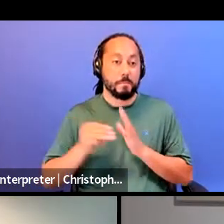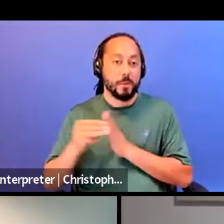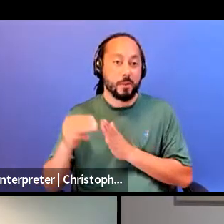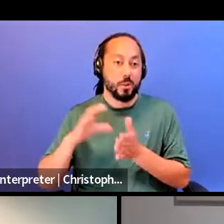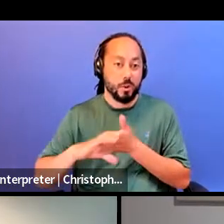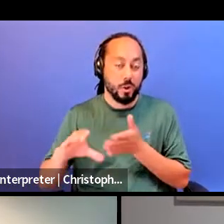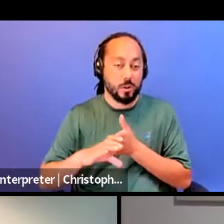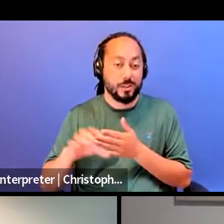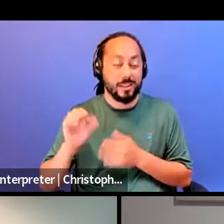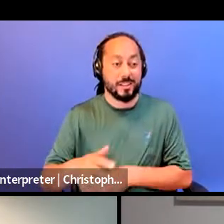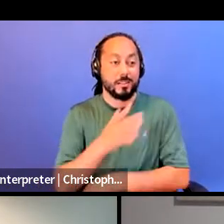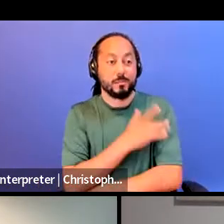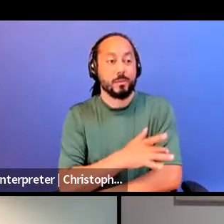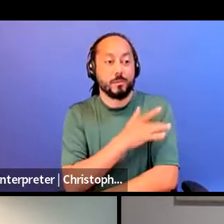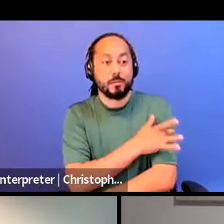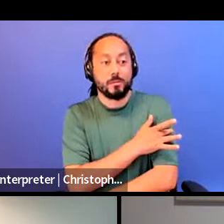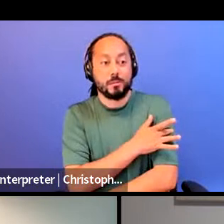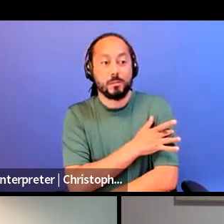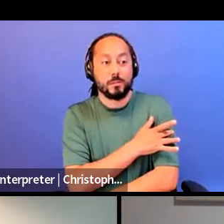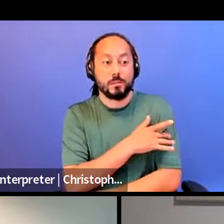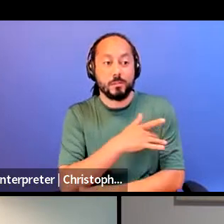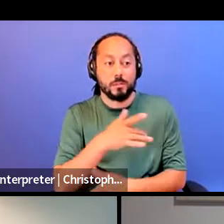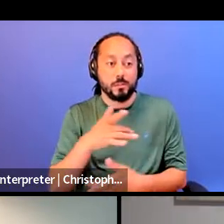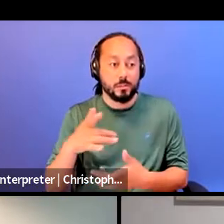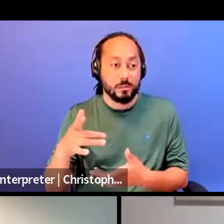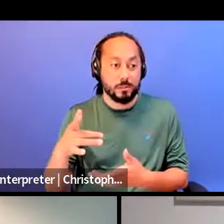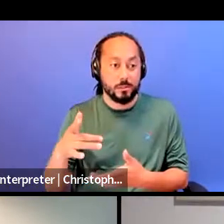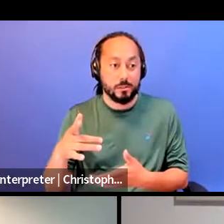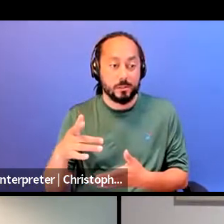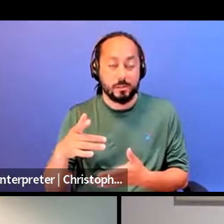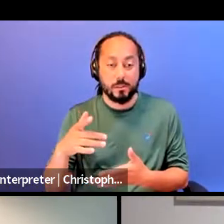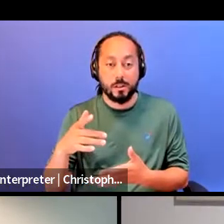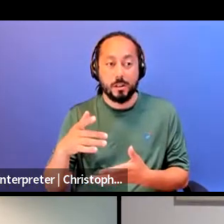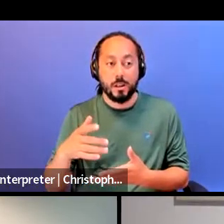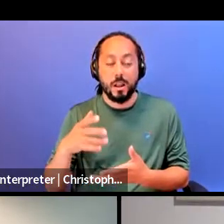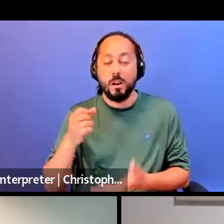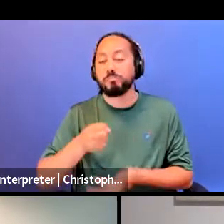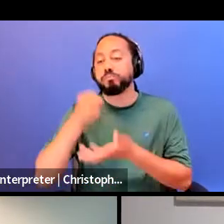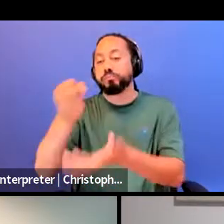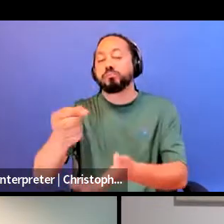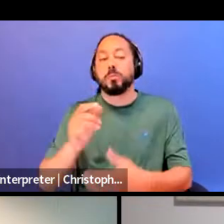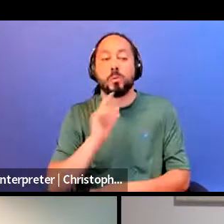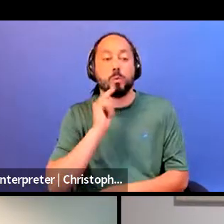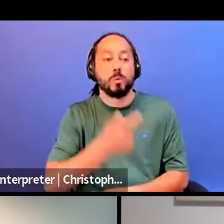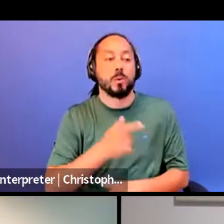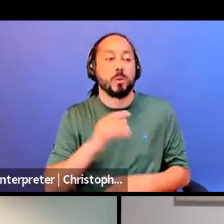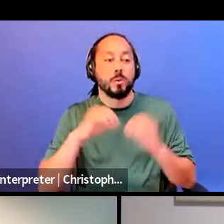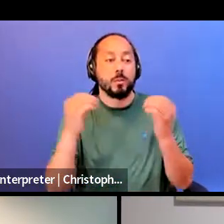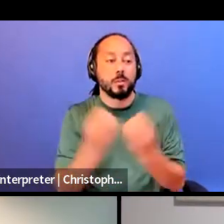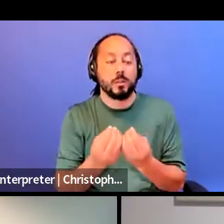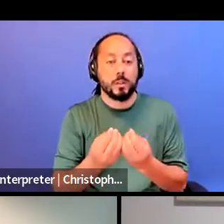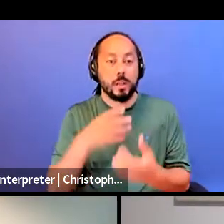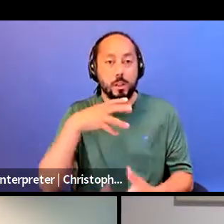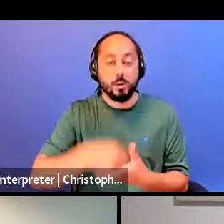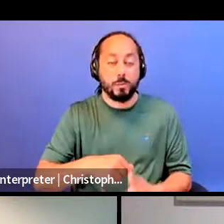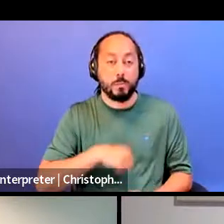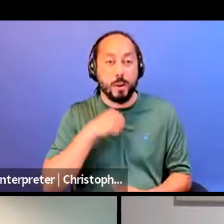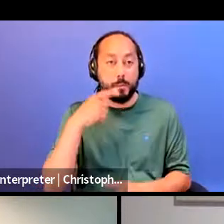has actually thrown at queer organizations in this city as part of Pride Month.